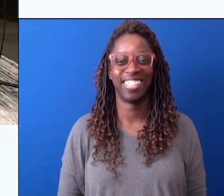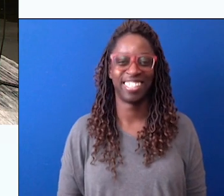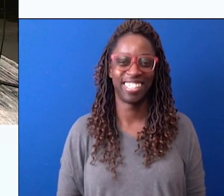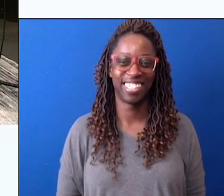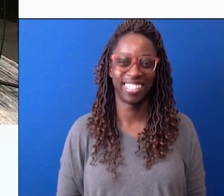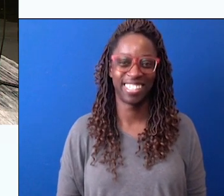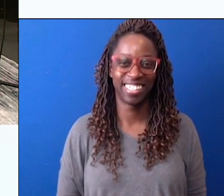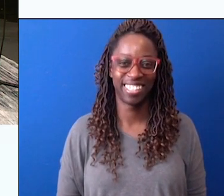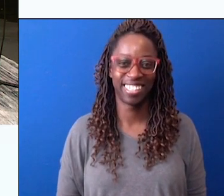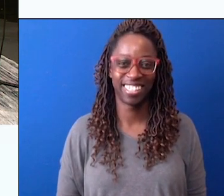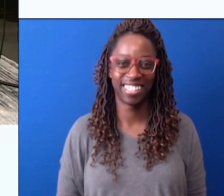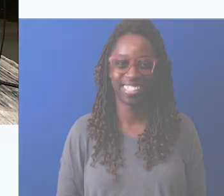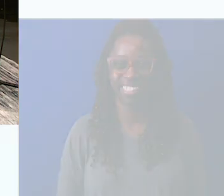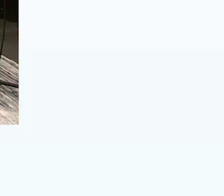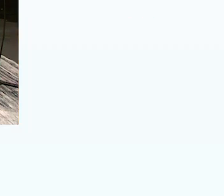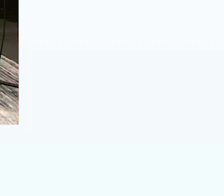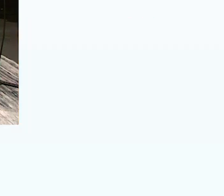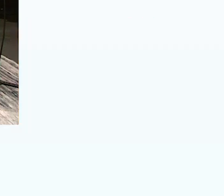Yeah!